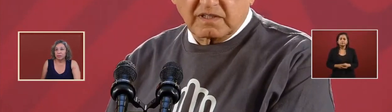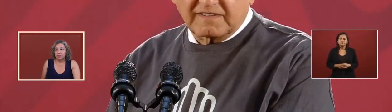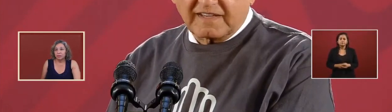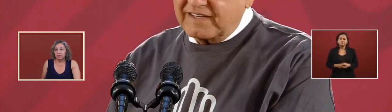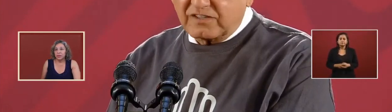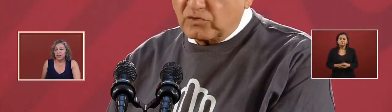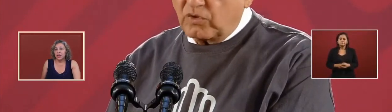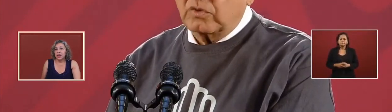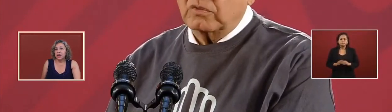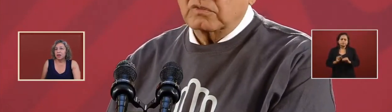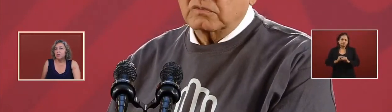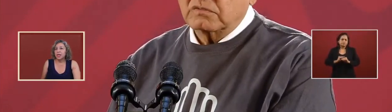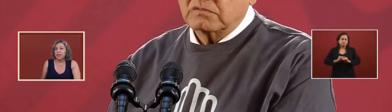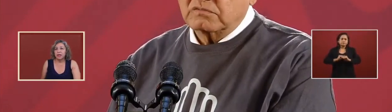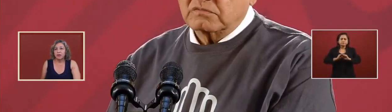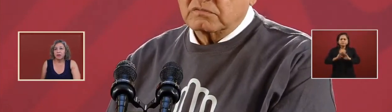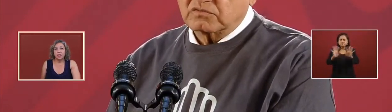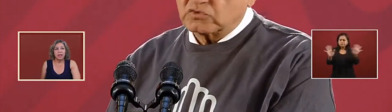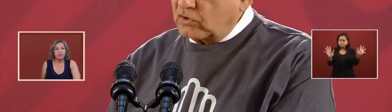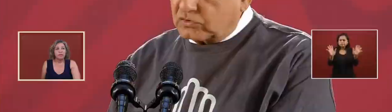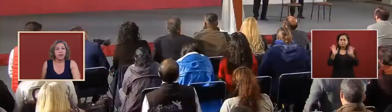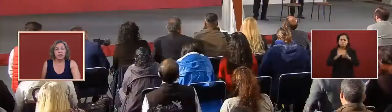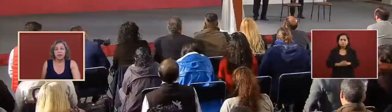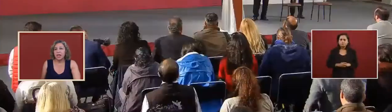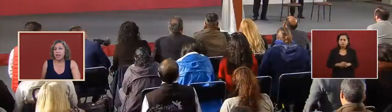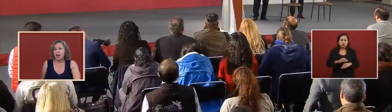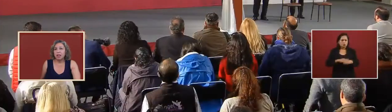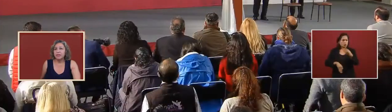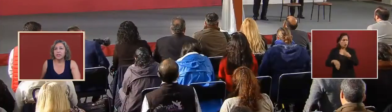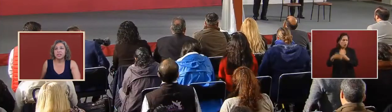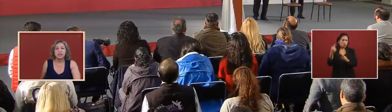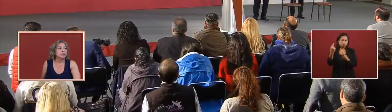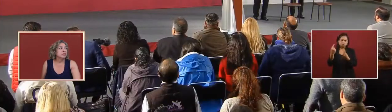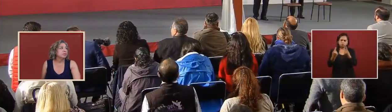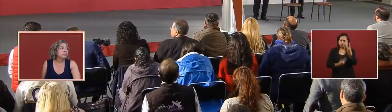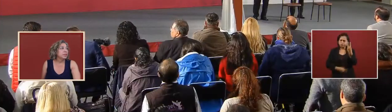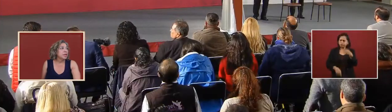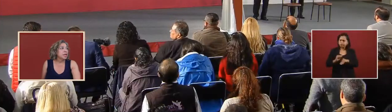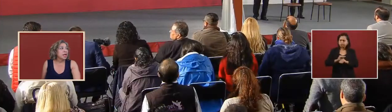let it all be clear clarified all of